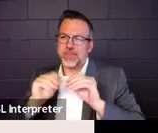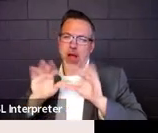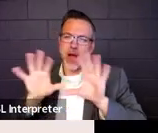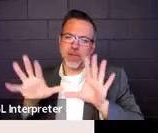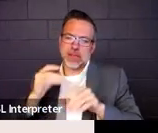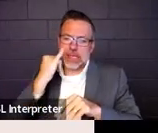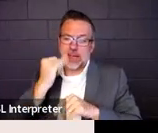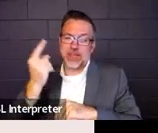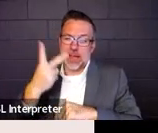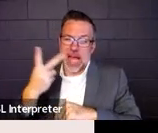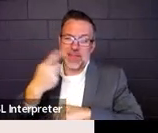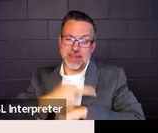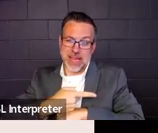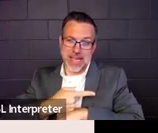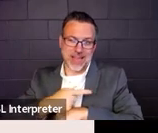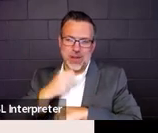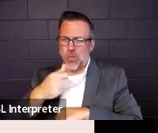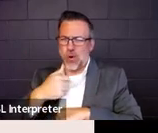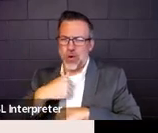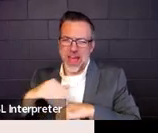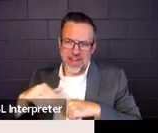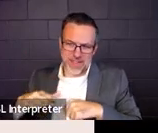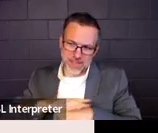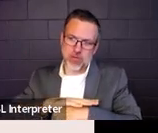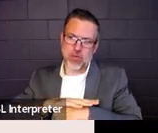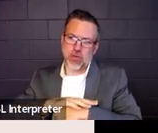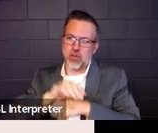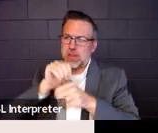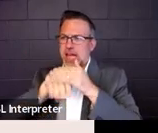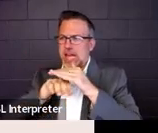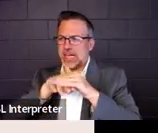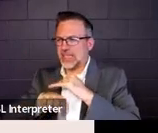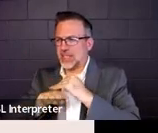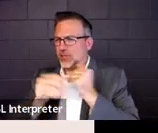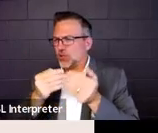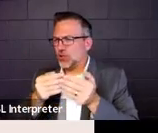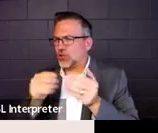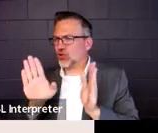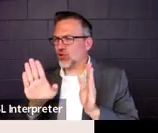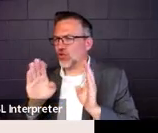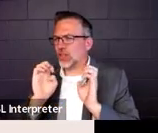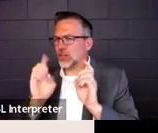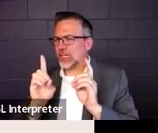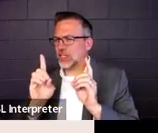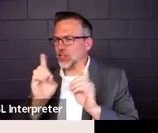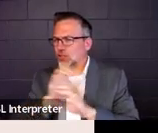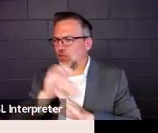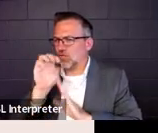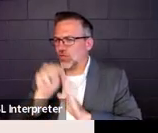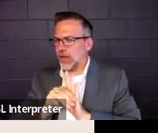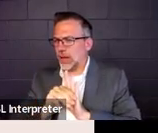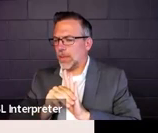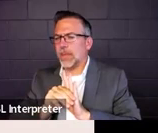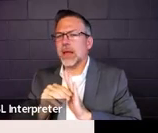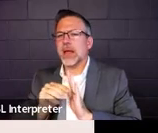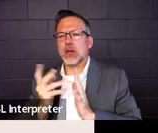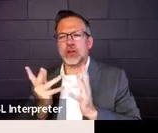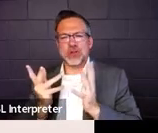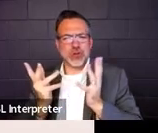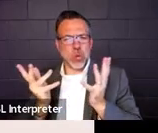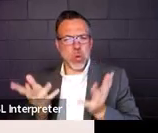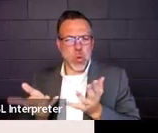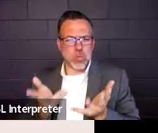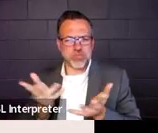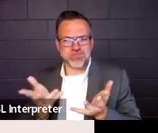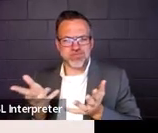going to be getting full access to the general ed curriculum. So I guess I just was like, how do we, I